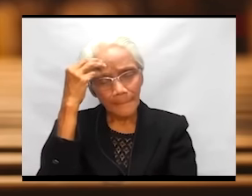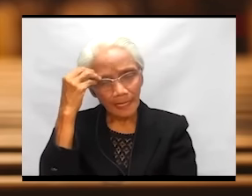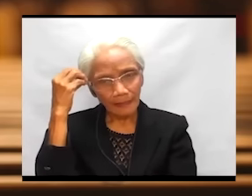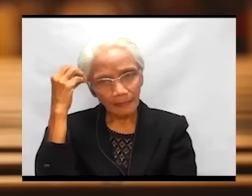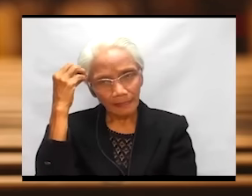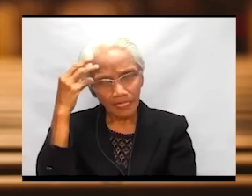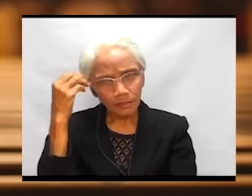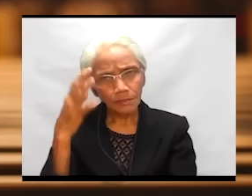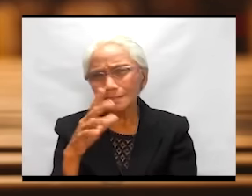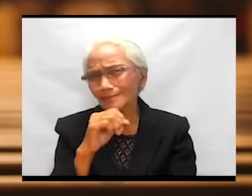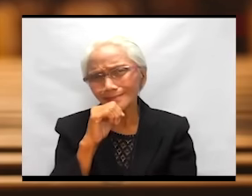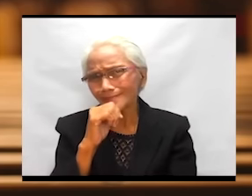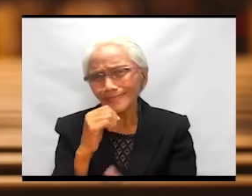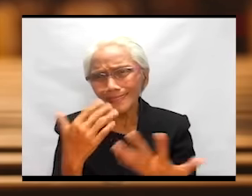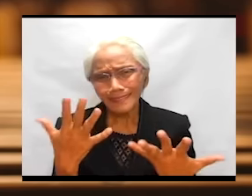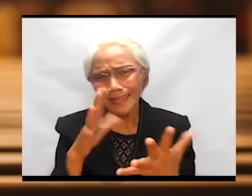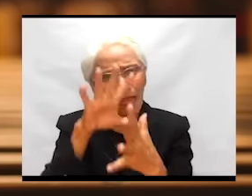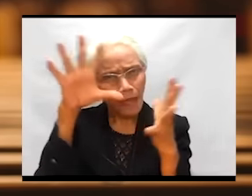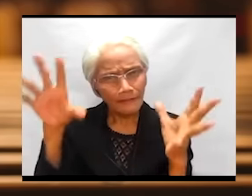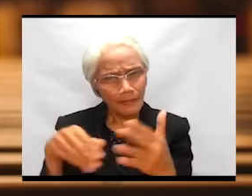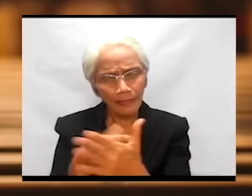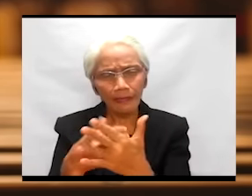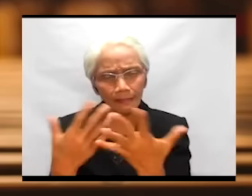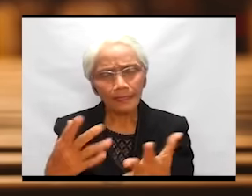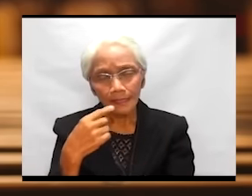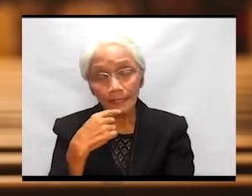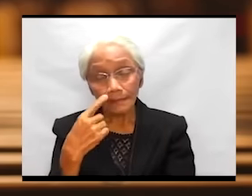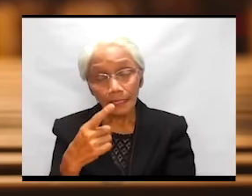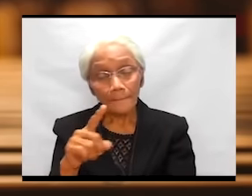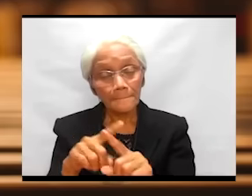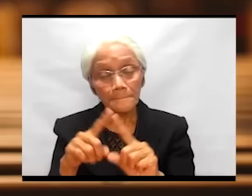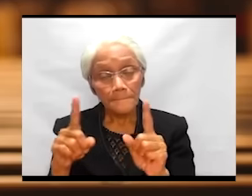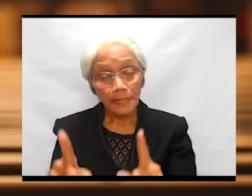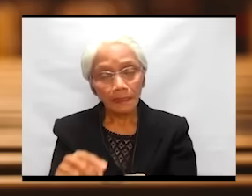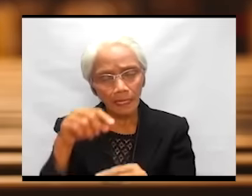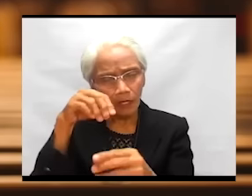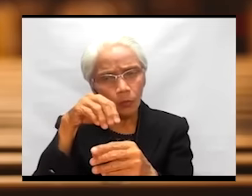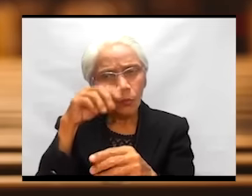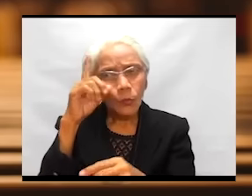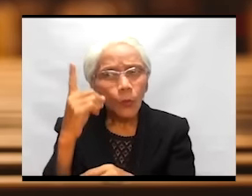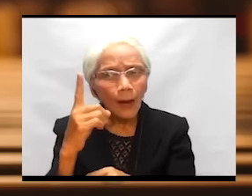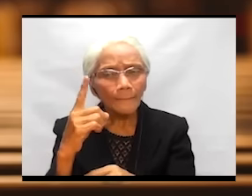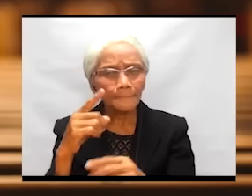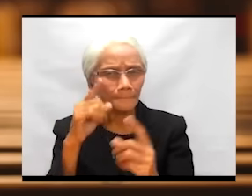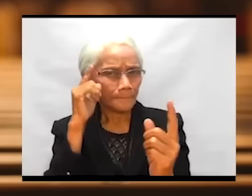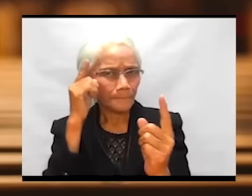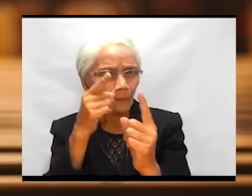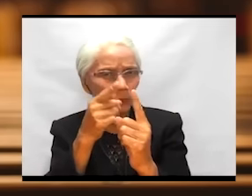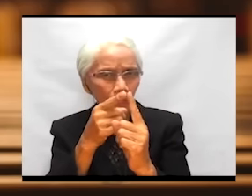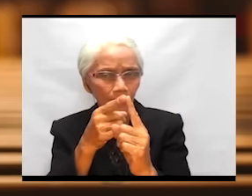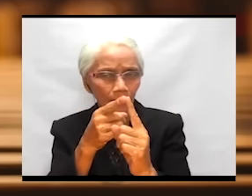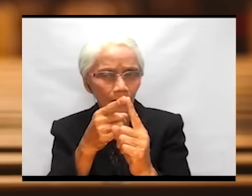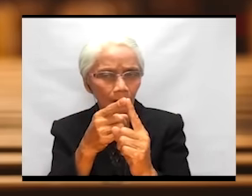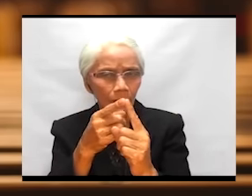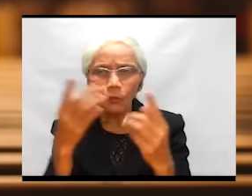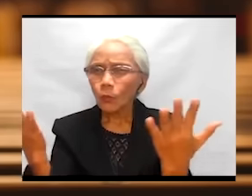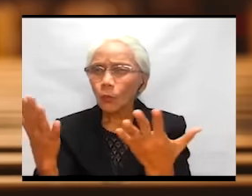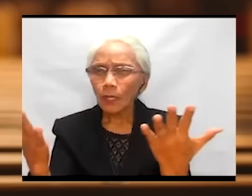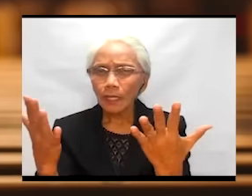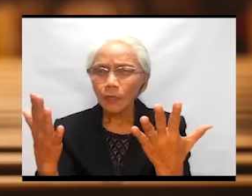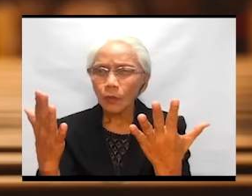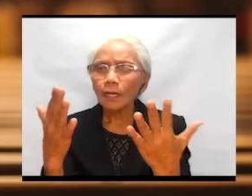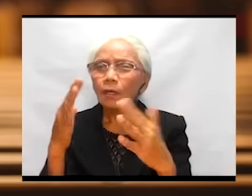not on everything that I've said, but maybe on one point where you are called by the Lord Jesus